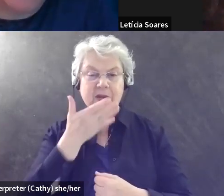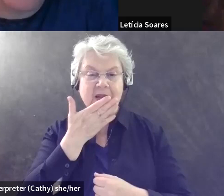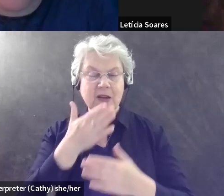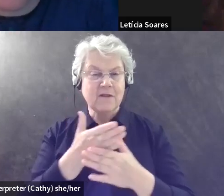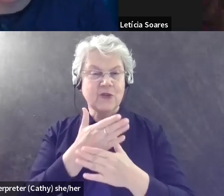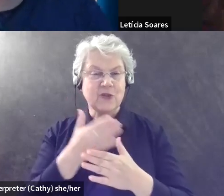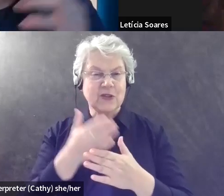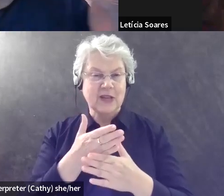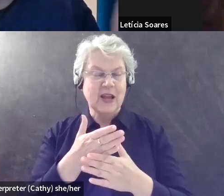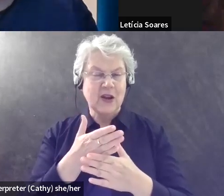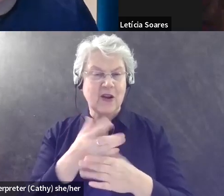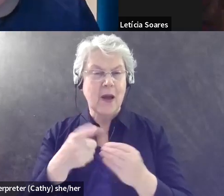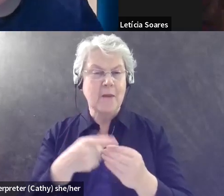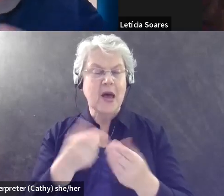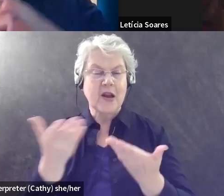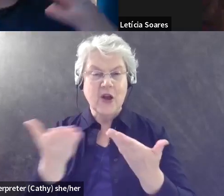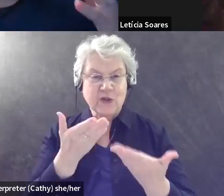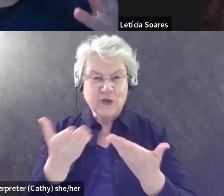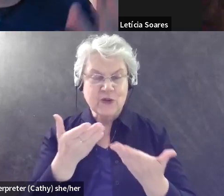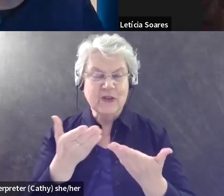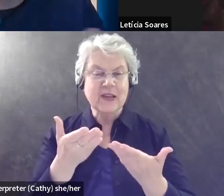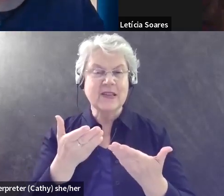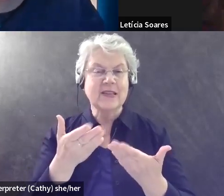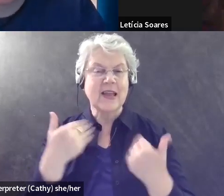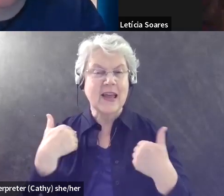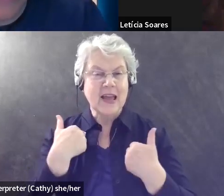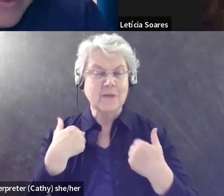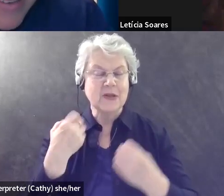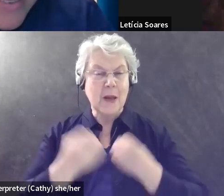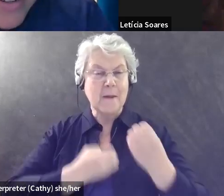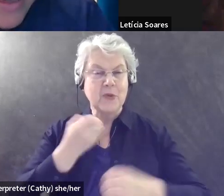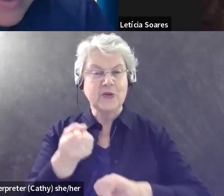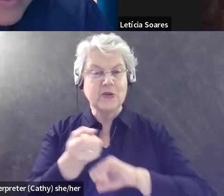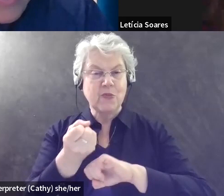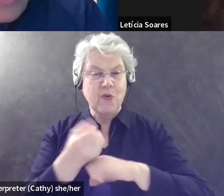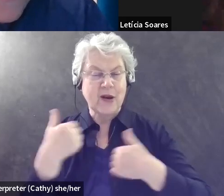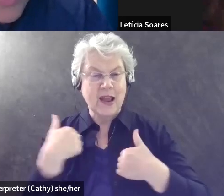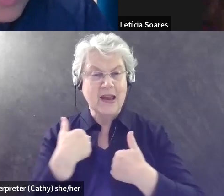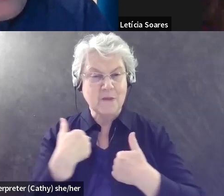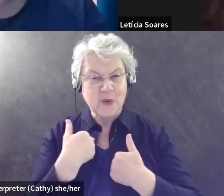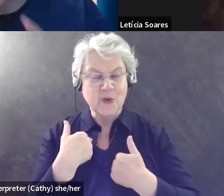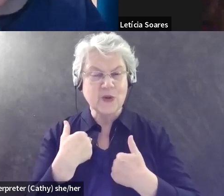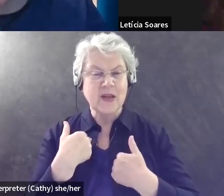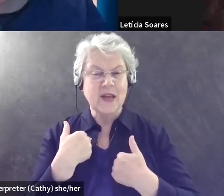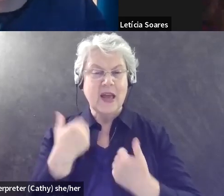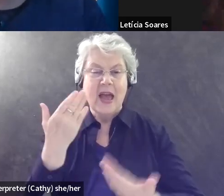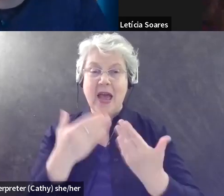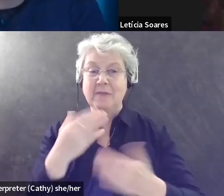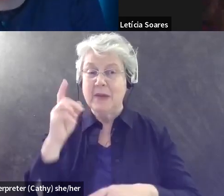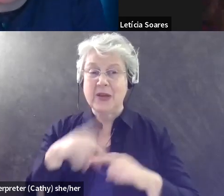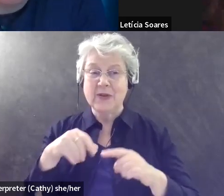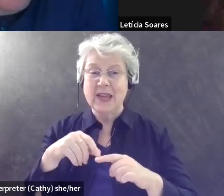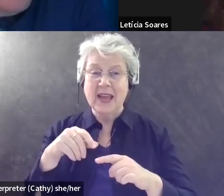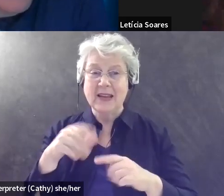about, about service animals and emotional support animals and, and not being able to necessarily access the, access the certification, but